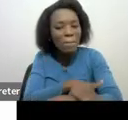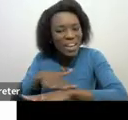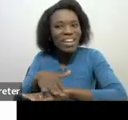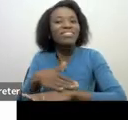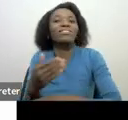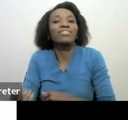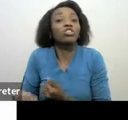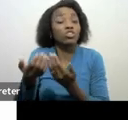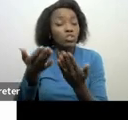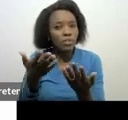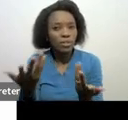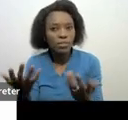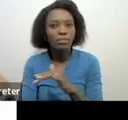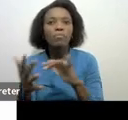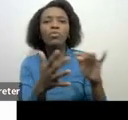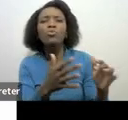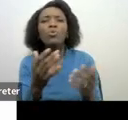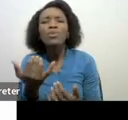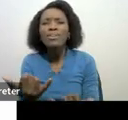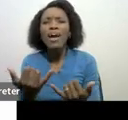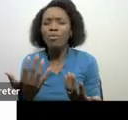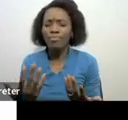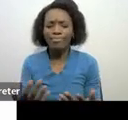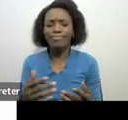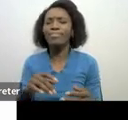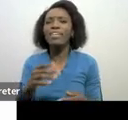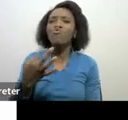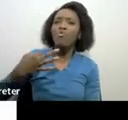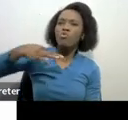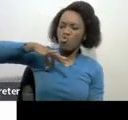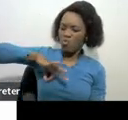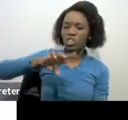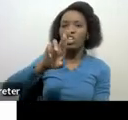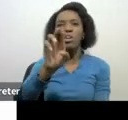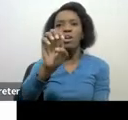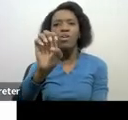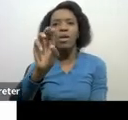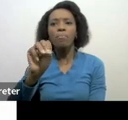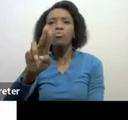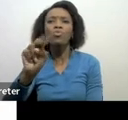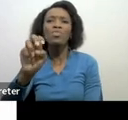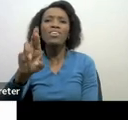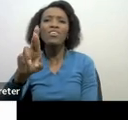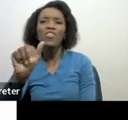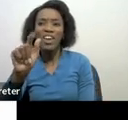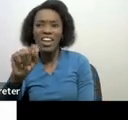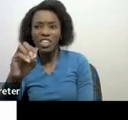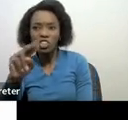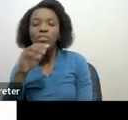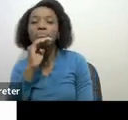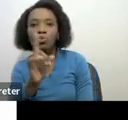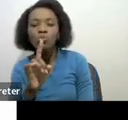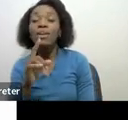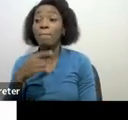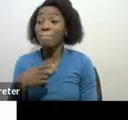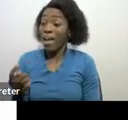The definition of our remuneration is an amount of income that is paid or becomes payable for services rendered or